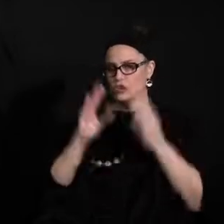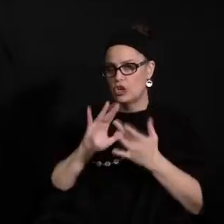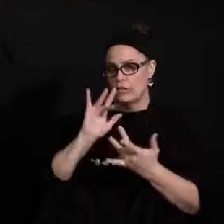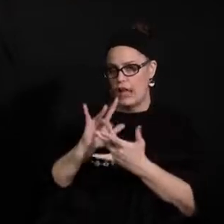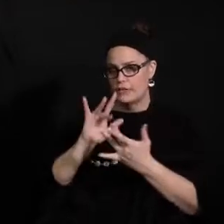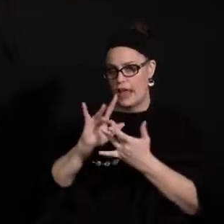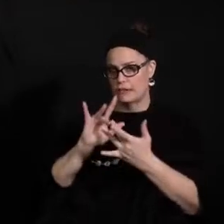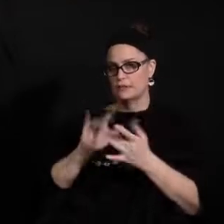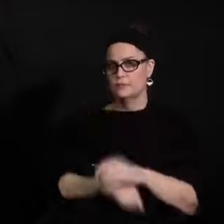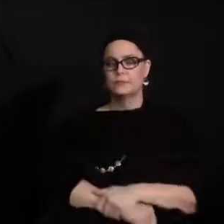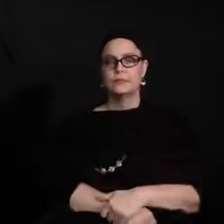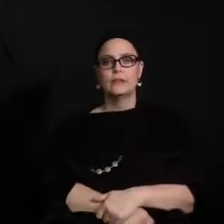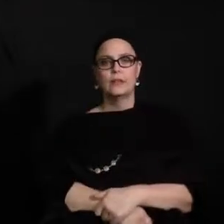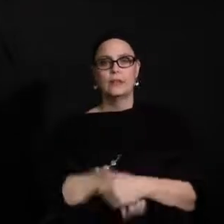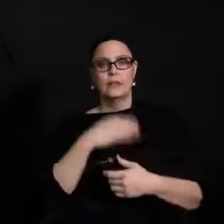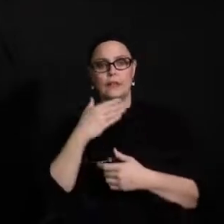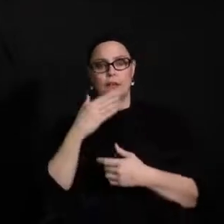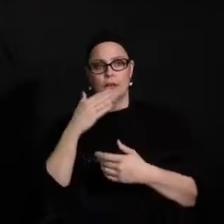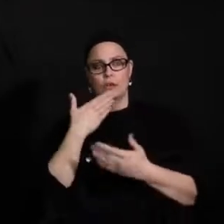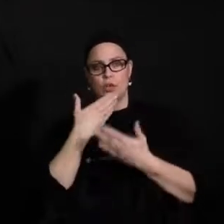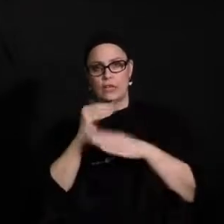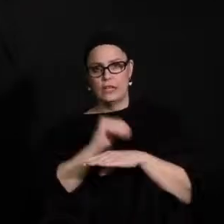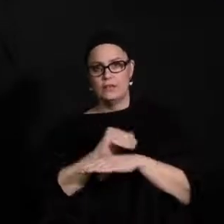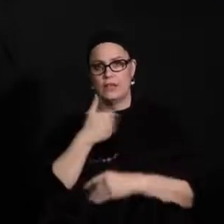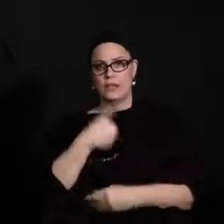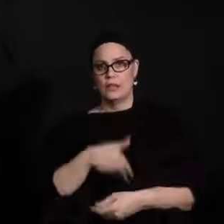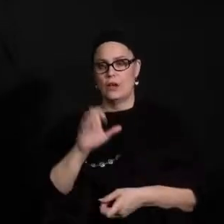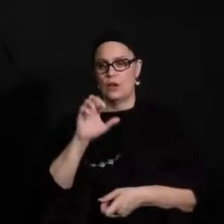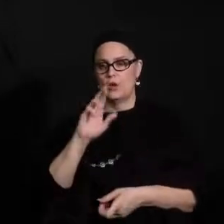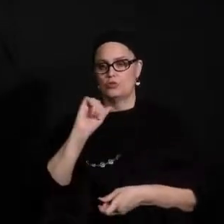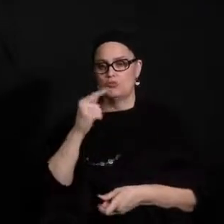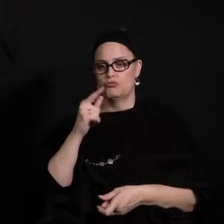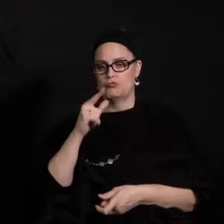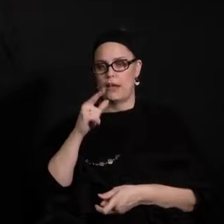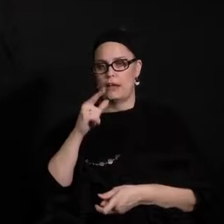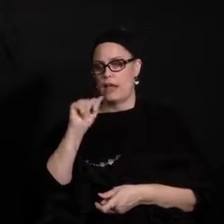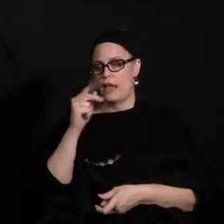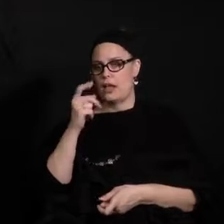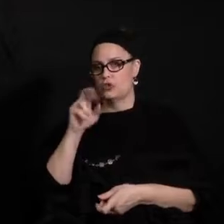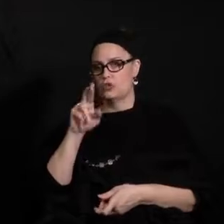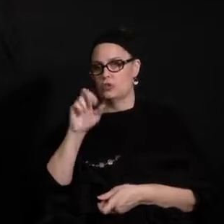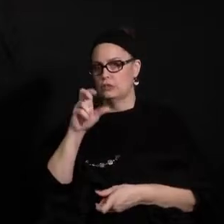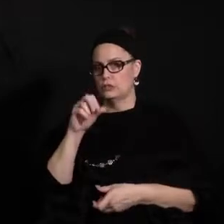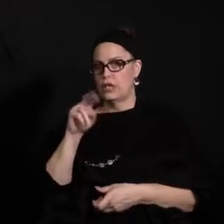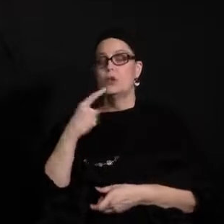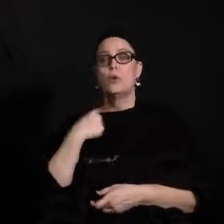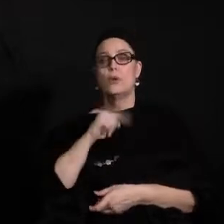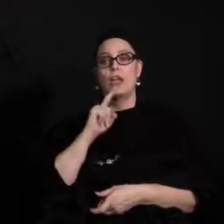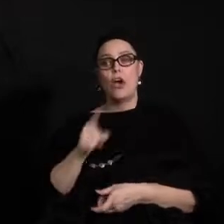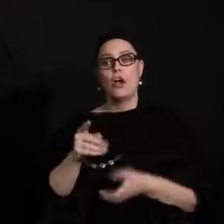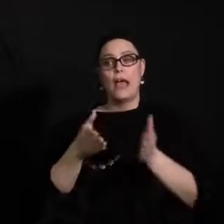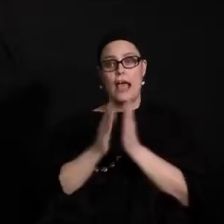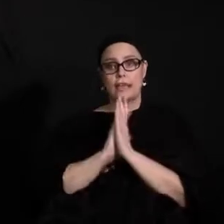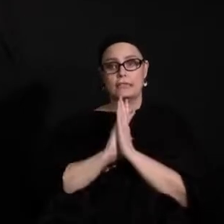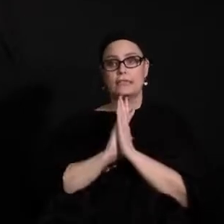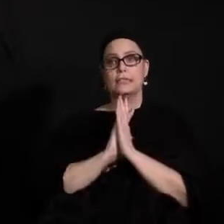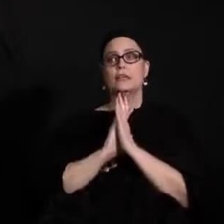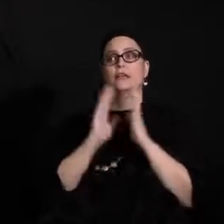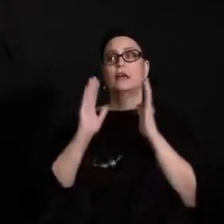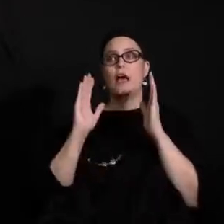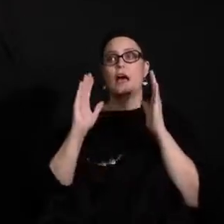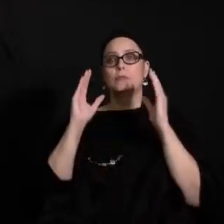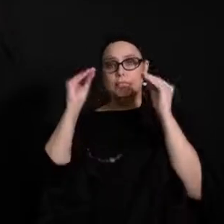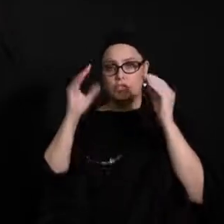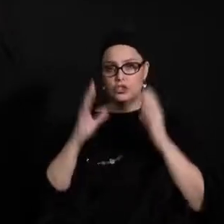Good evening, Craig Anderson from the Office of Teaching and Learning. We're asking teachers to provide one lesson